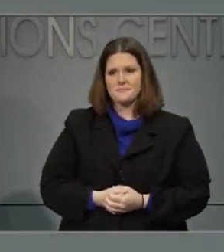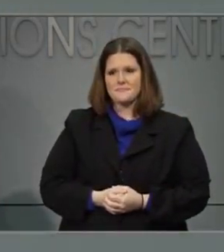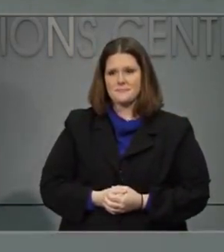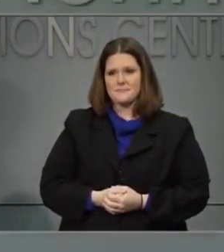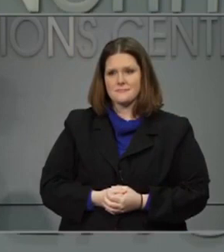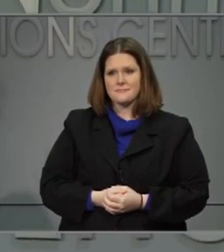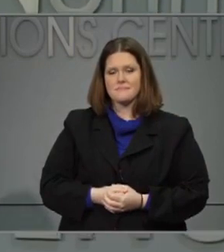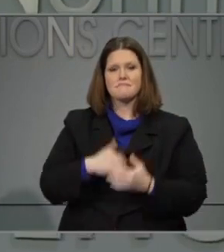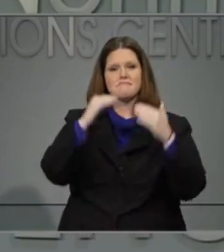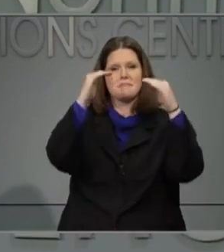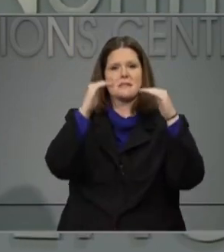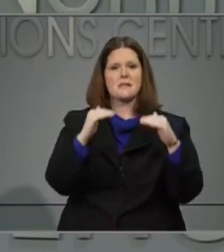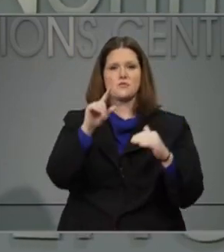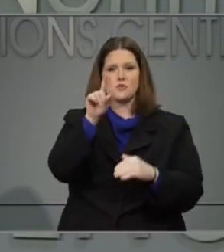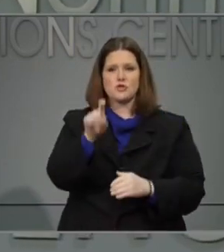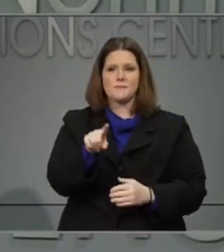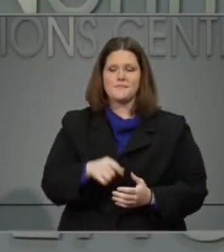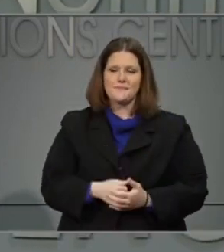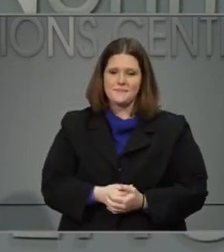Next question, please.